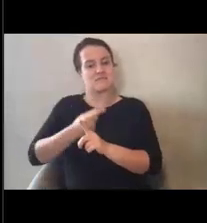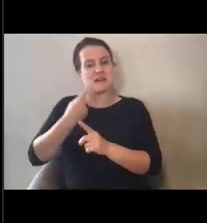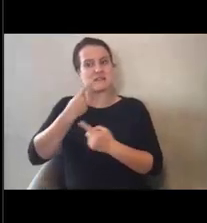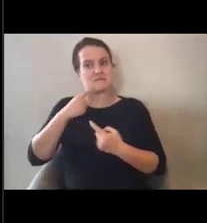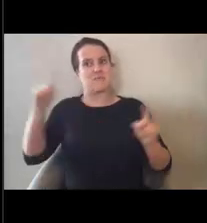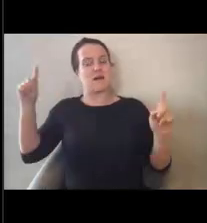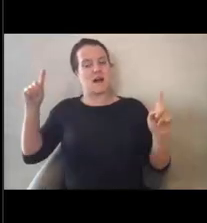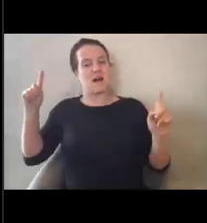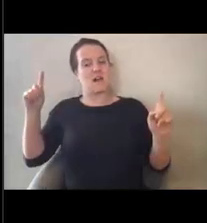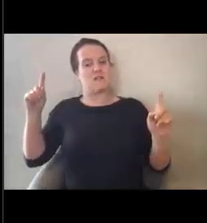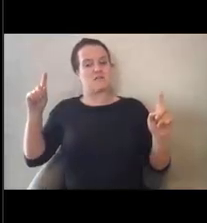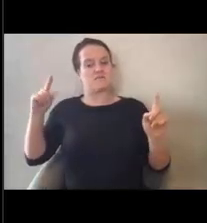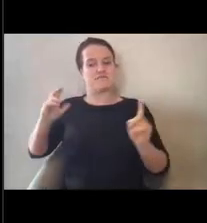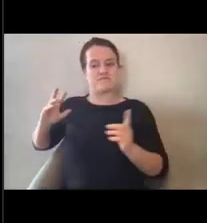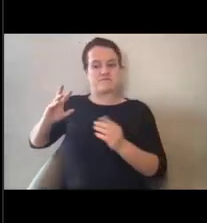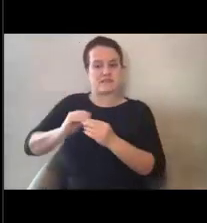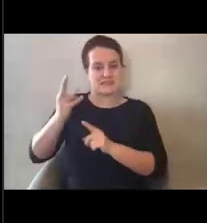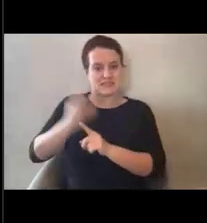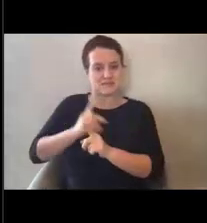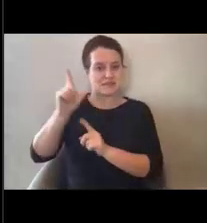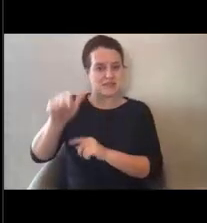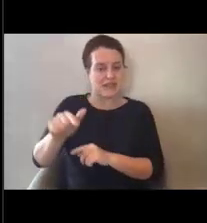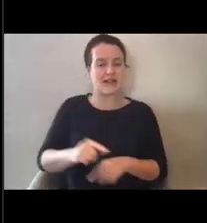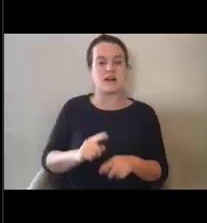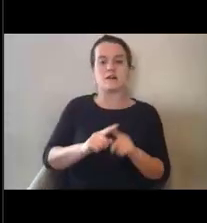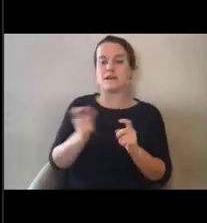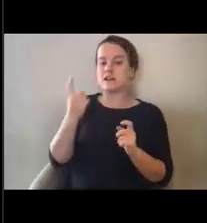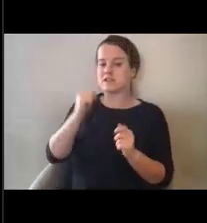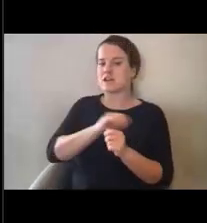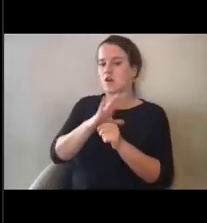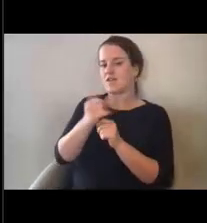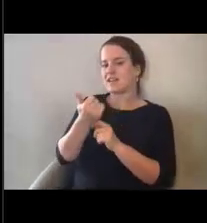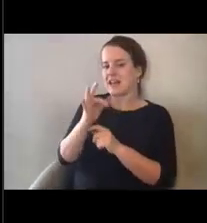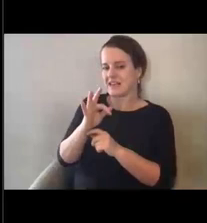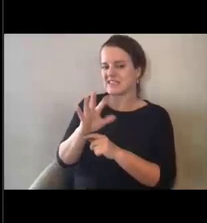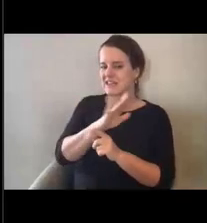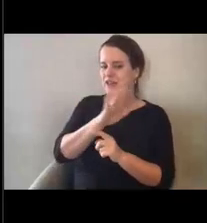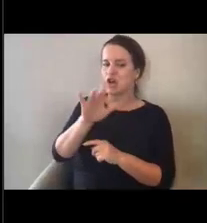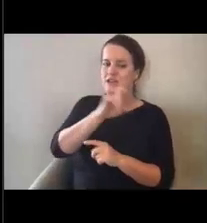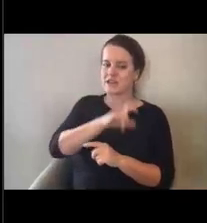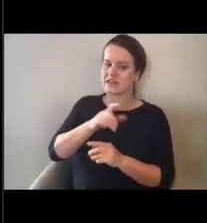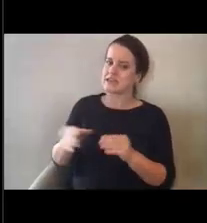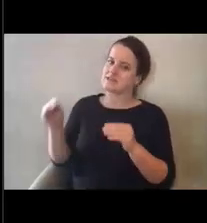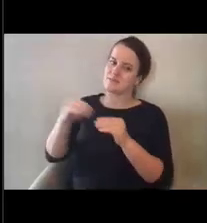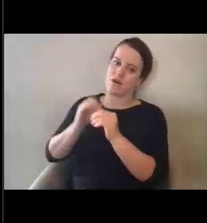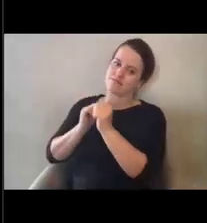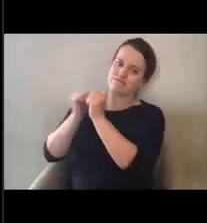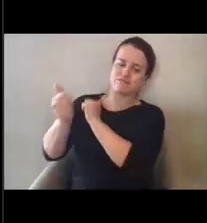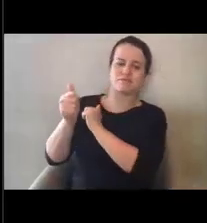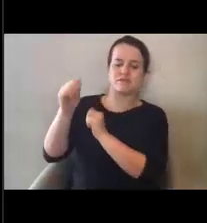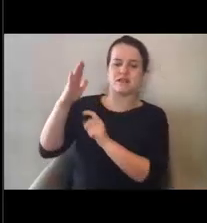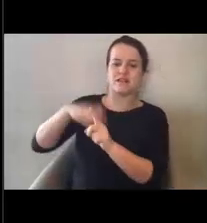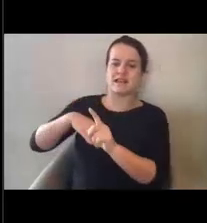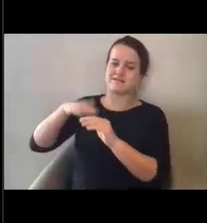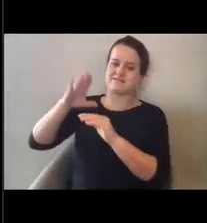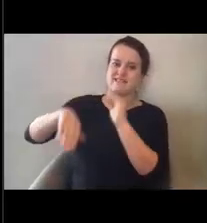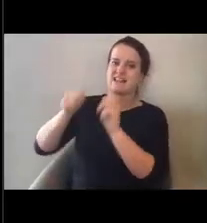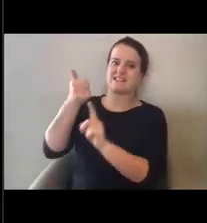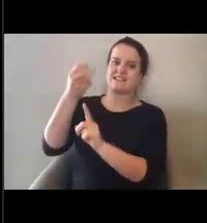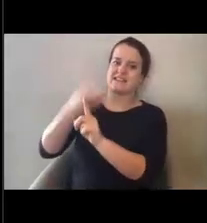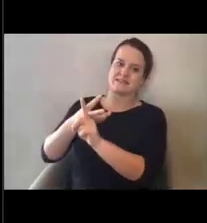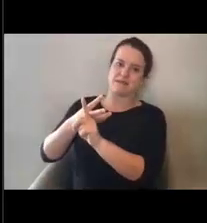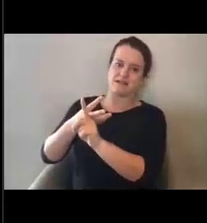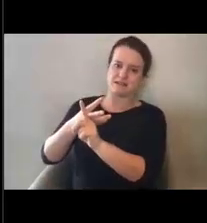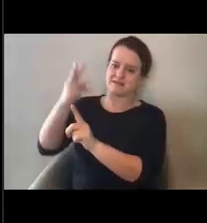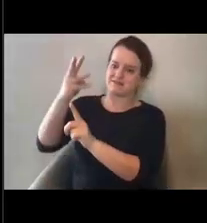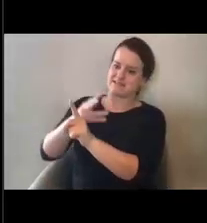However, COVID-19 and the needs of that event obviously have gone well beyond that six-month time frame. So FEMA has